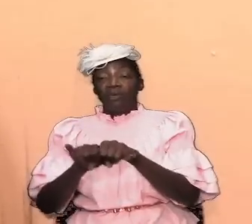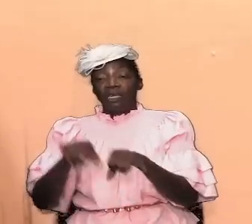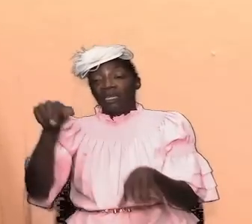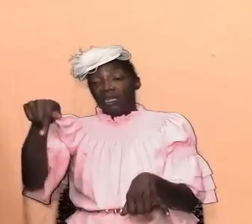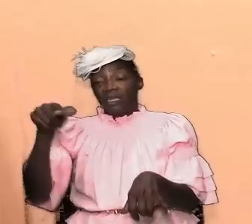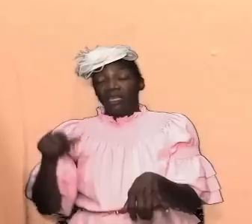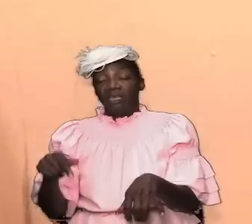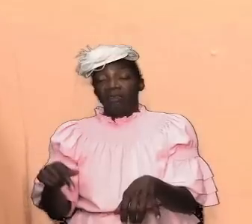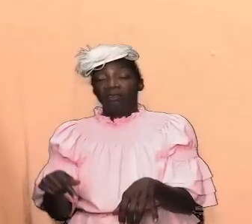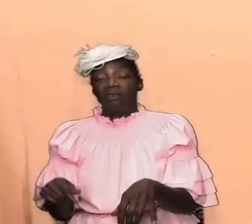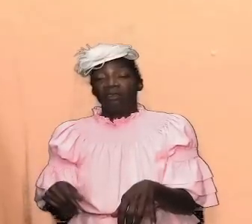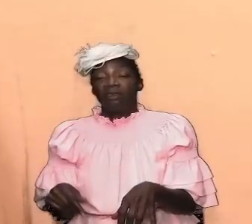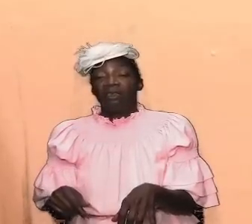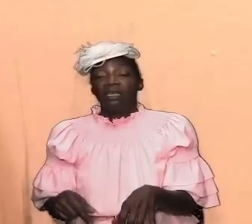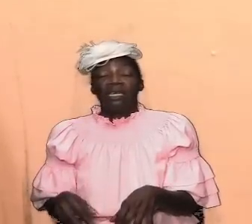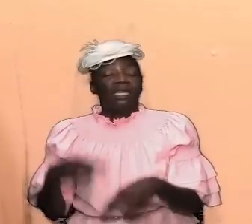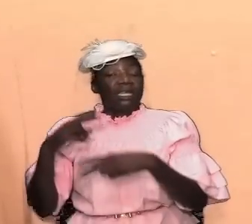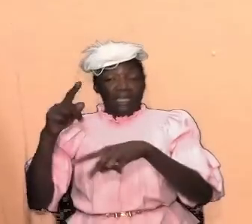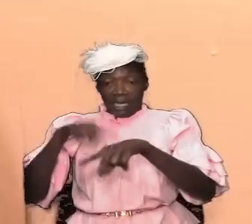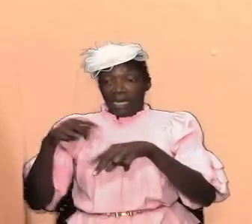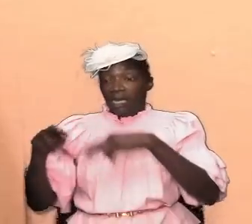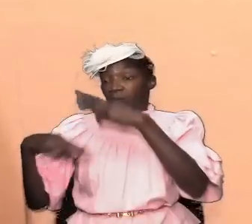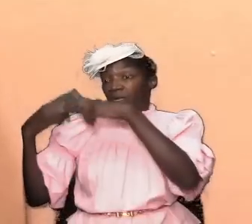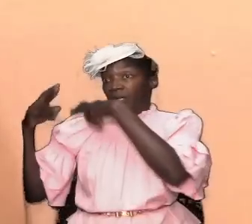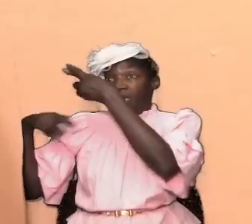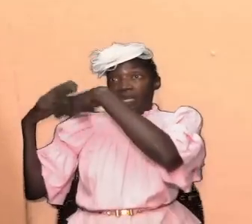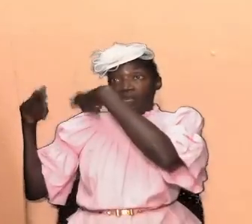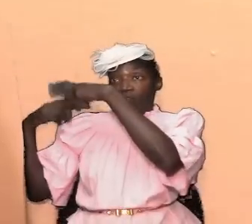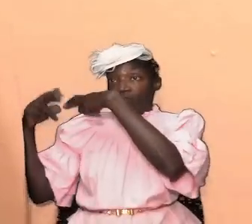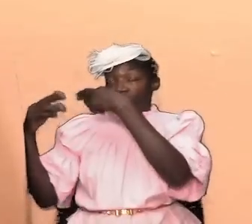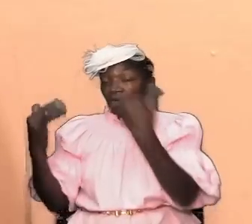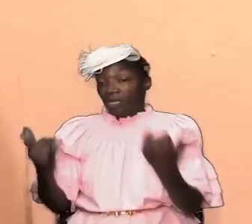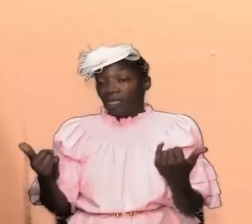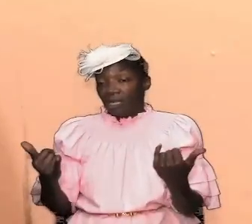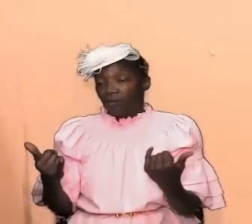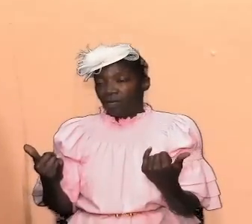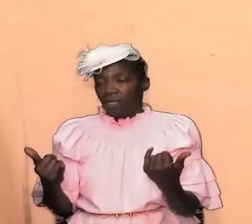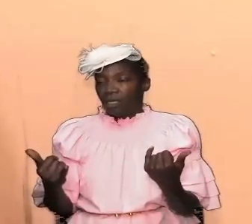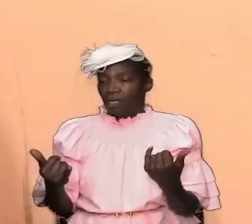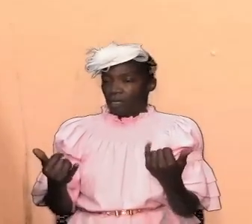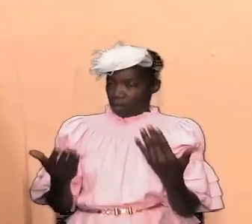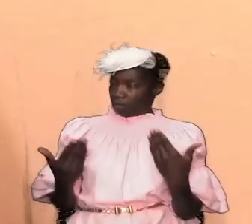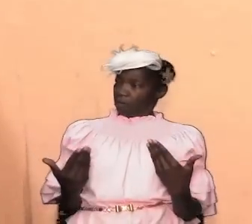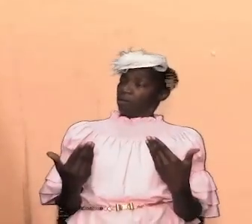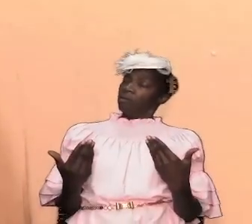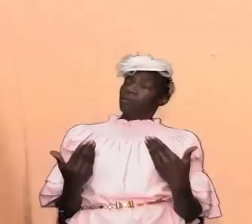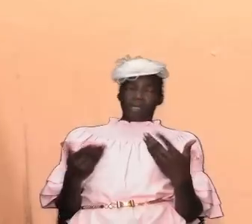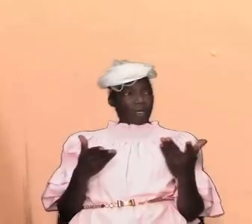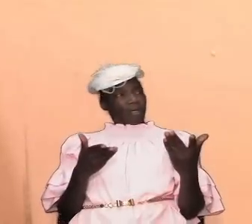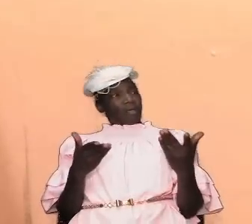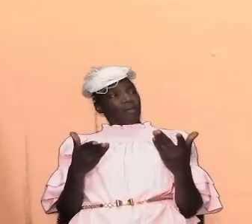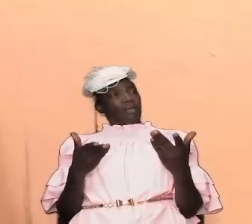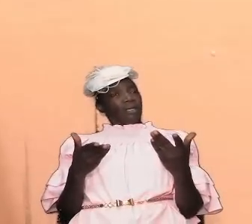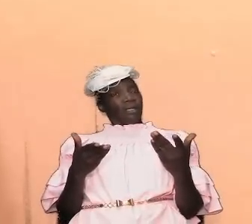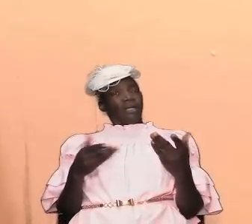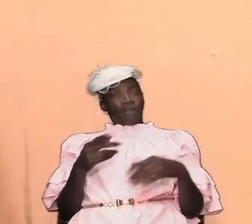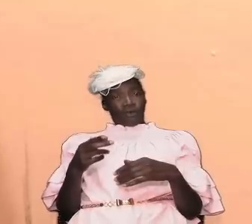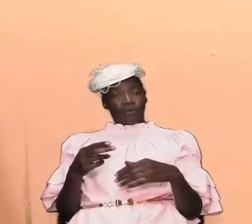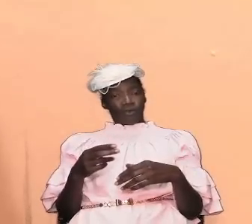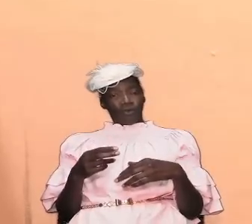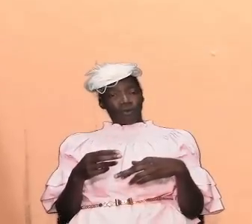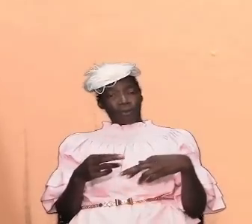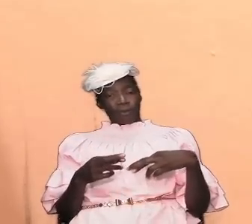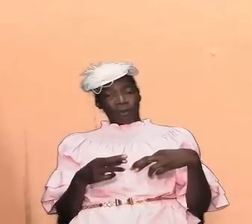this point in history that we draw back and we go back to foundation